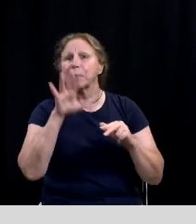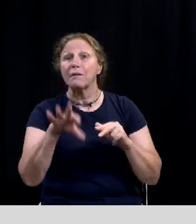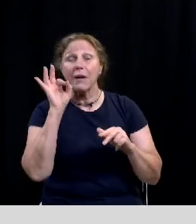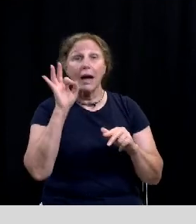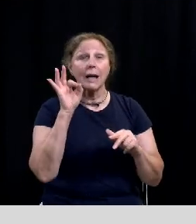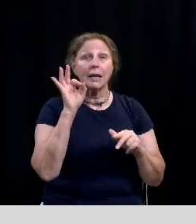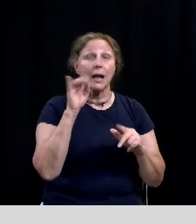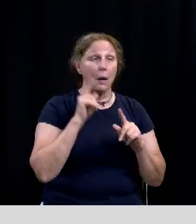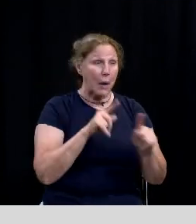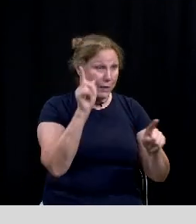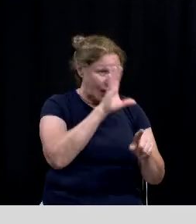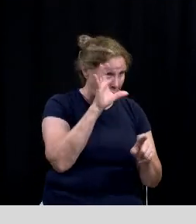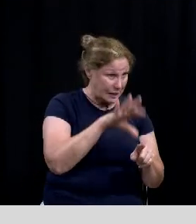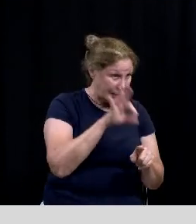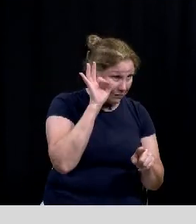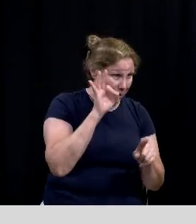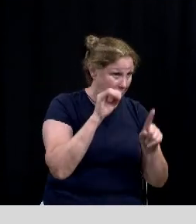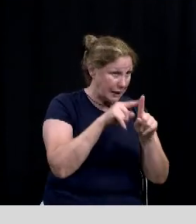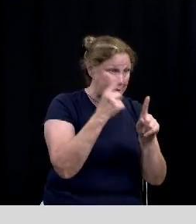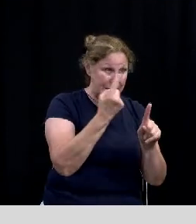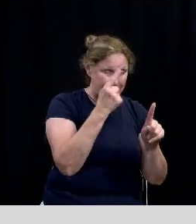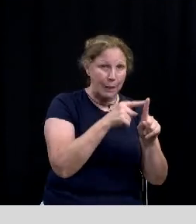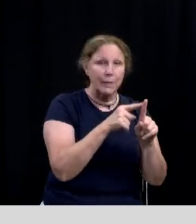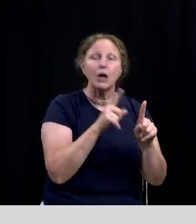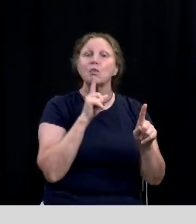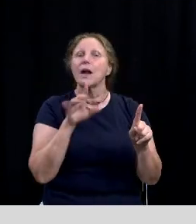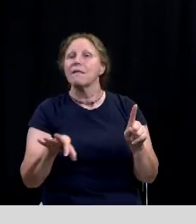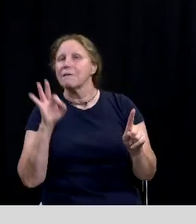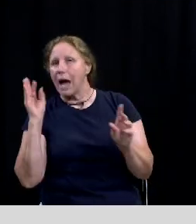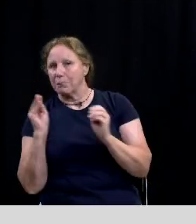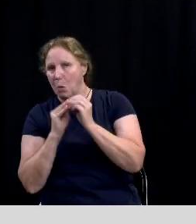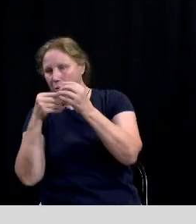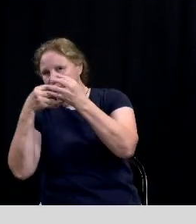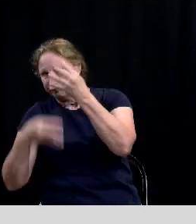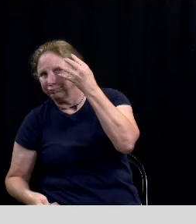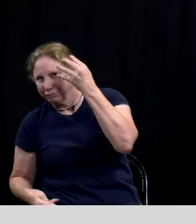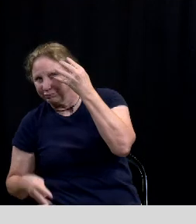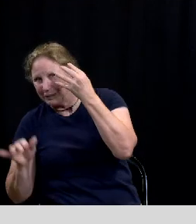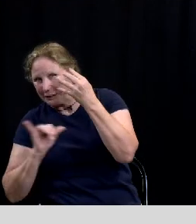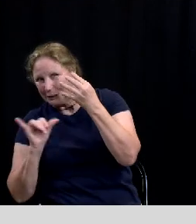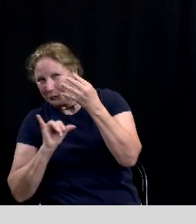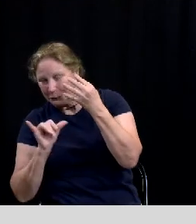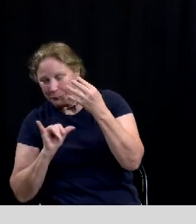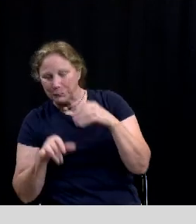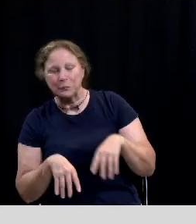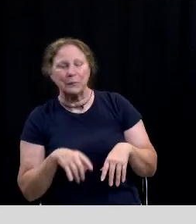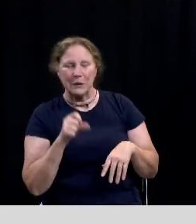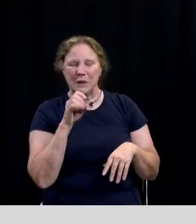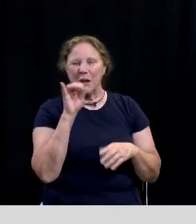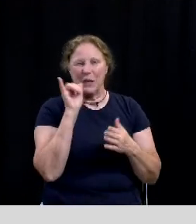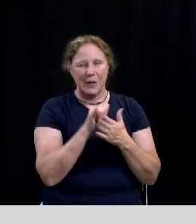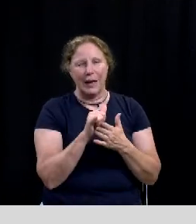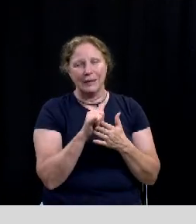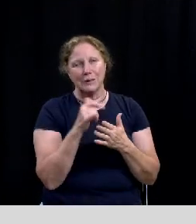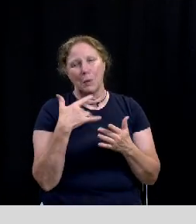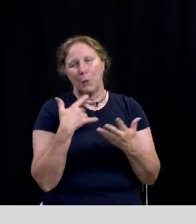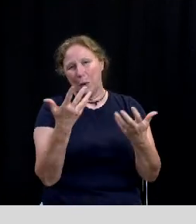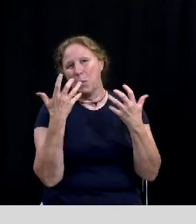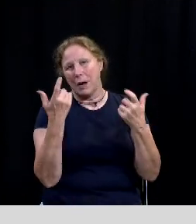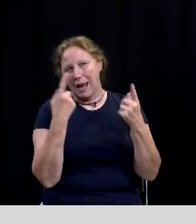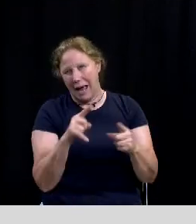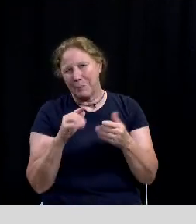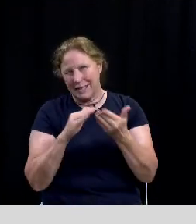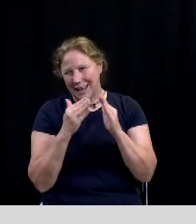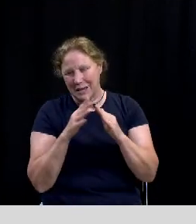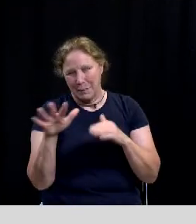go to seek and find one thing they often end up finding many many many many others and that's the touch that we want to have for our downtown